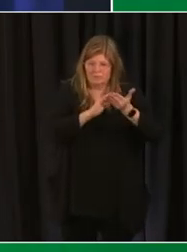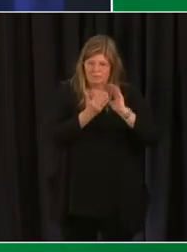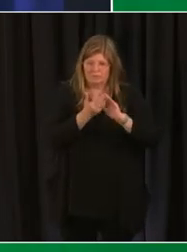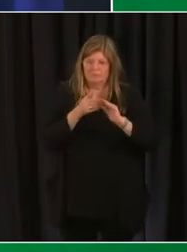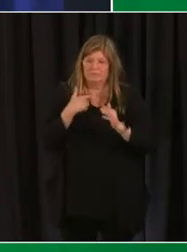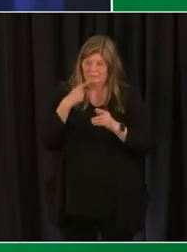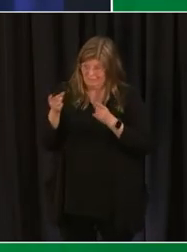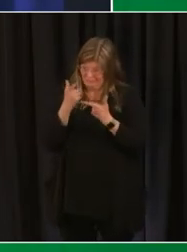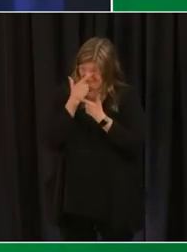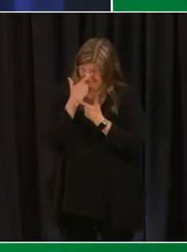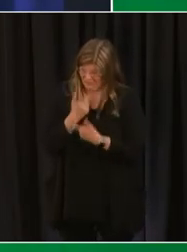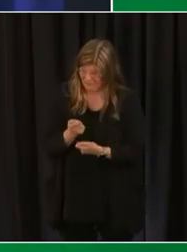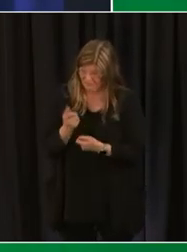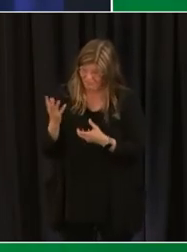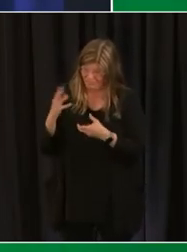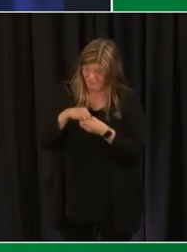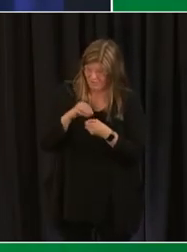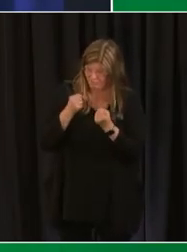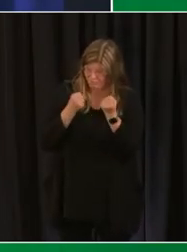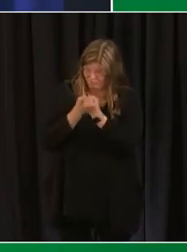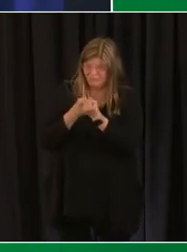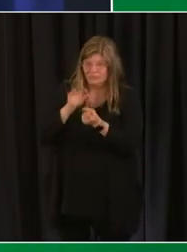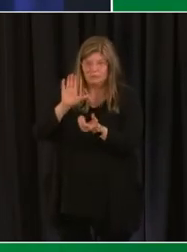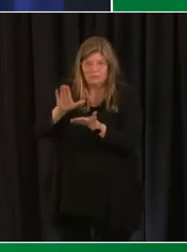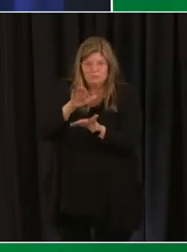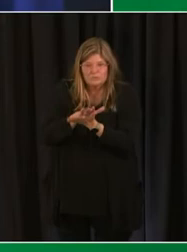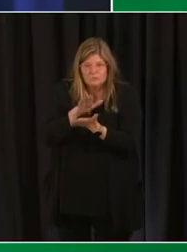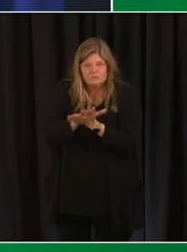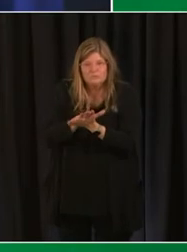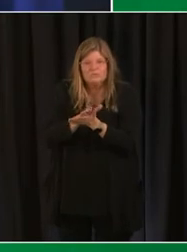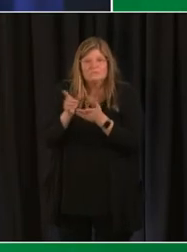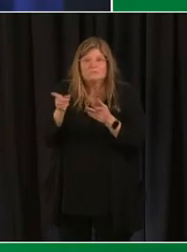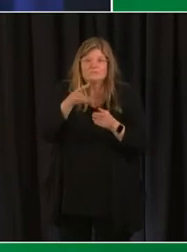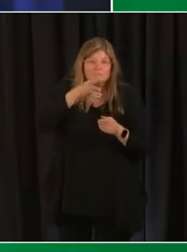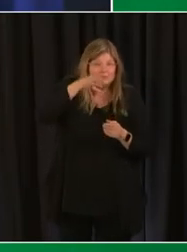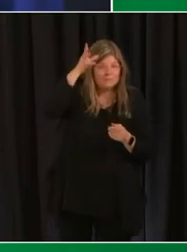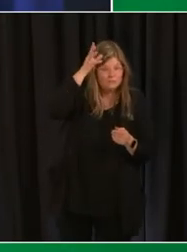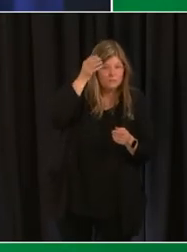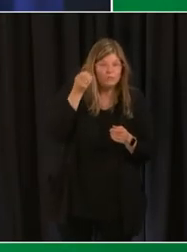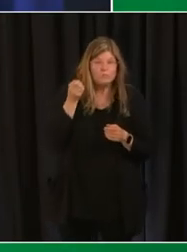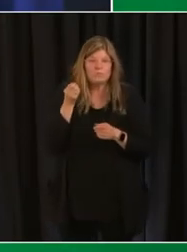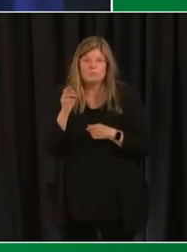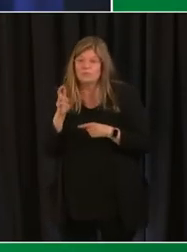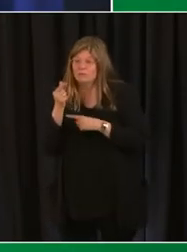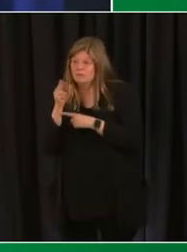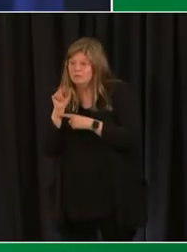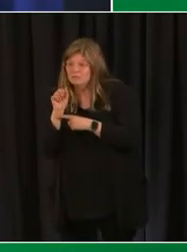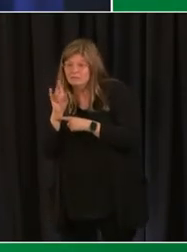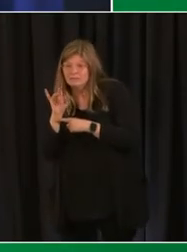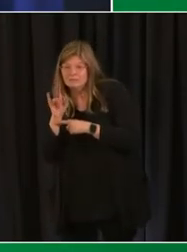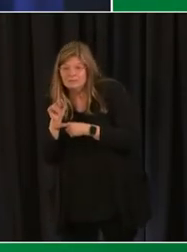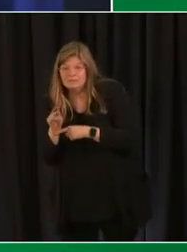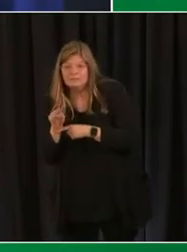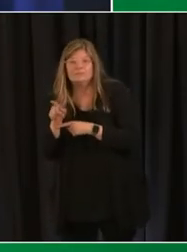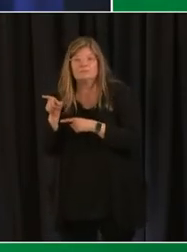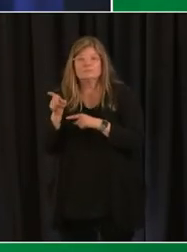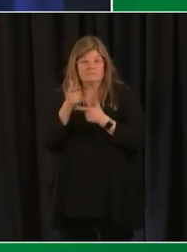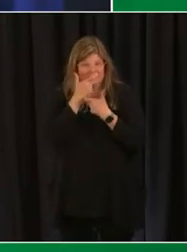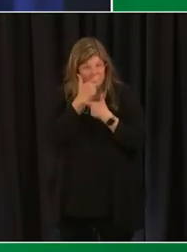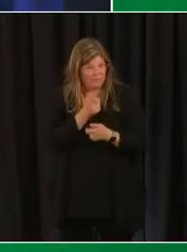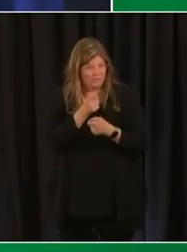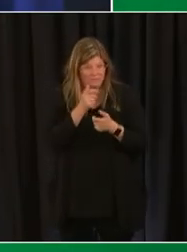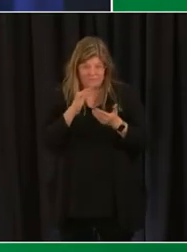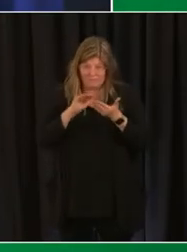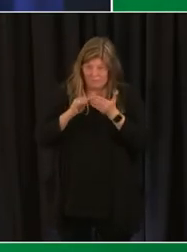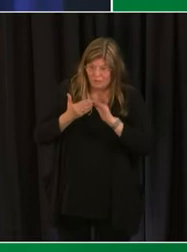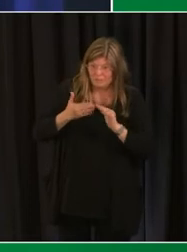suggest that if you're interested in supporting your school whether you be a parent a guardian or an interested community member is